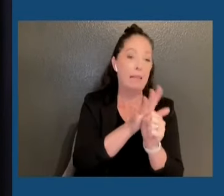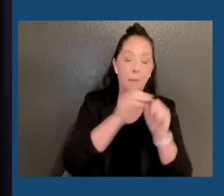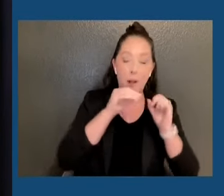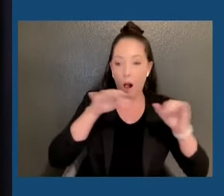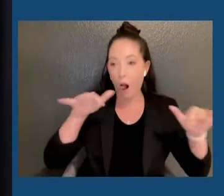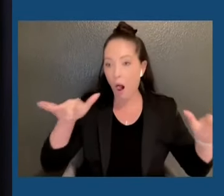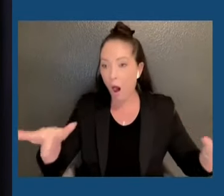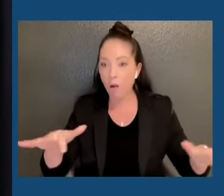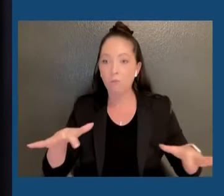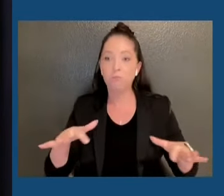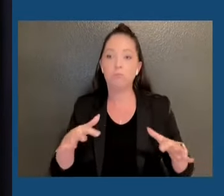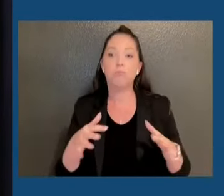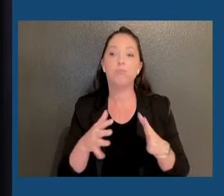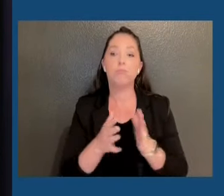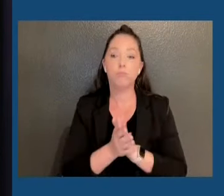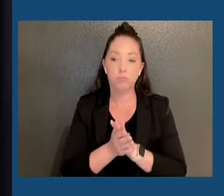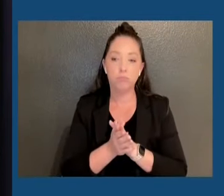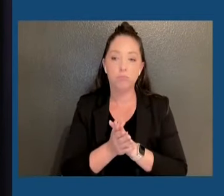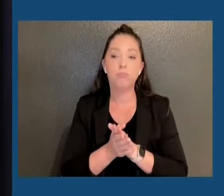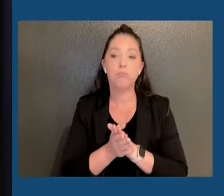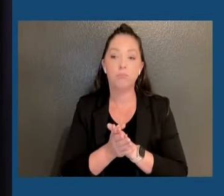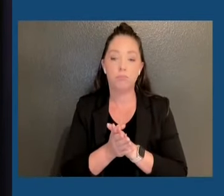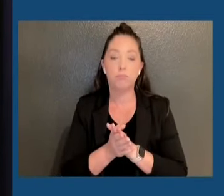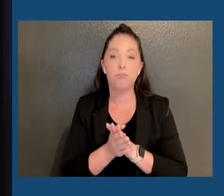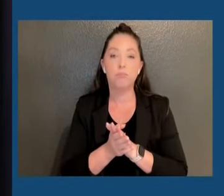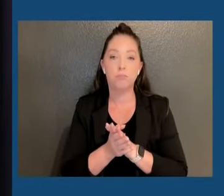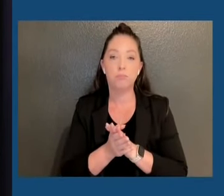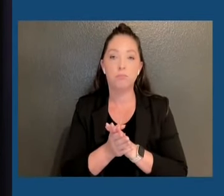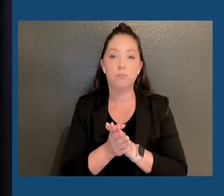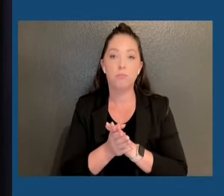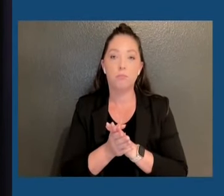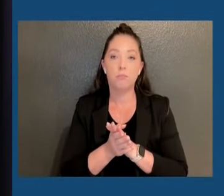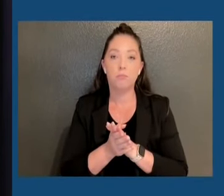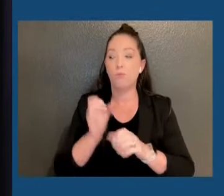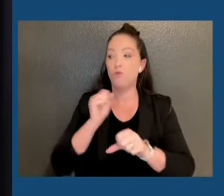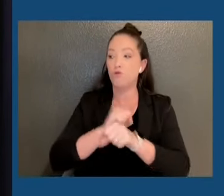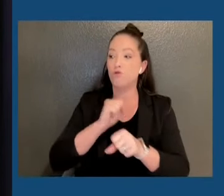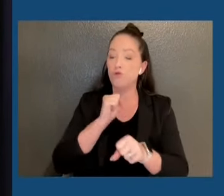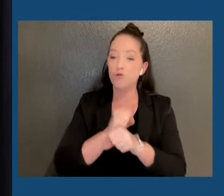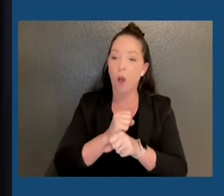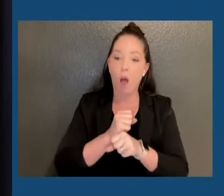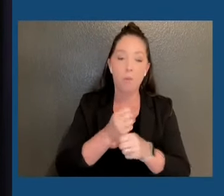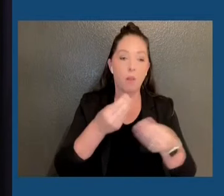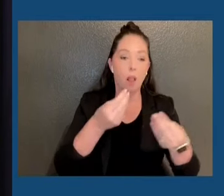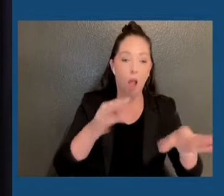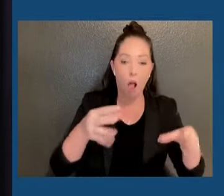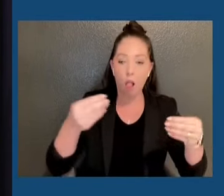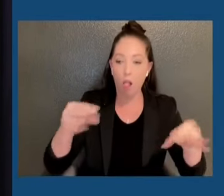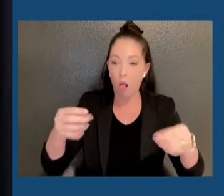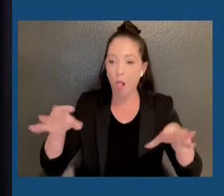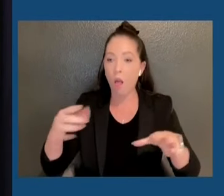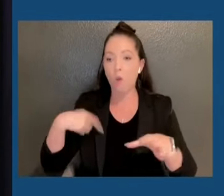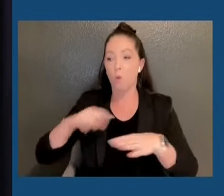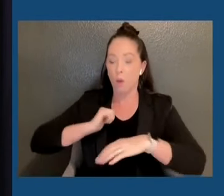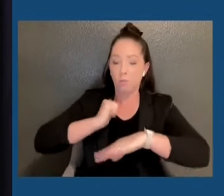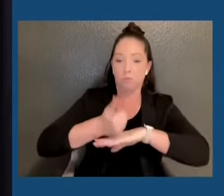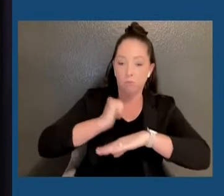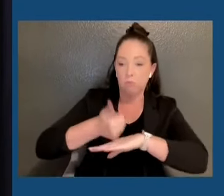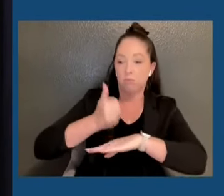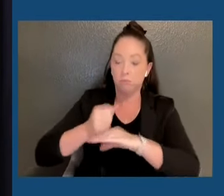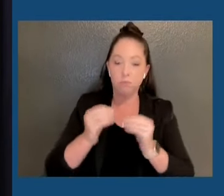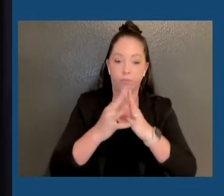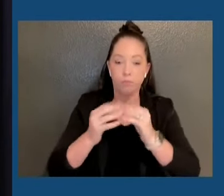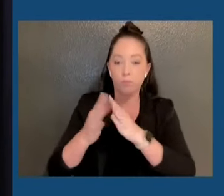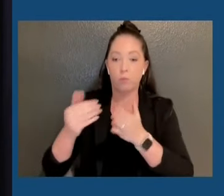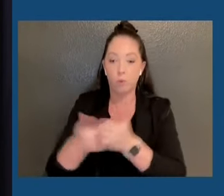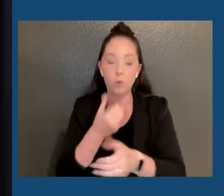We've had to, in the aftermath of tremendous job losses, create thousands of jobs. After seeing huge spikes in